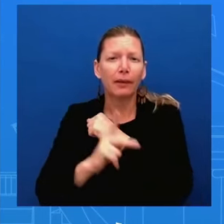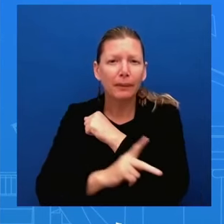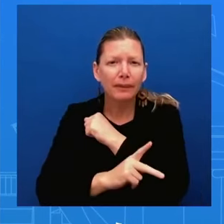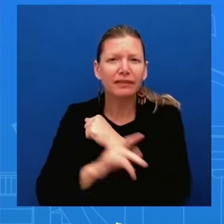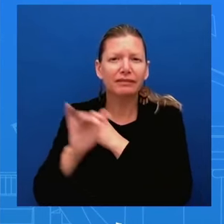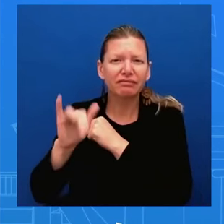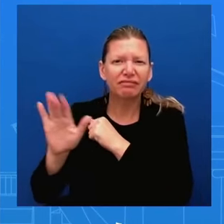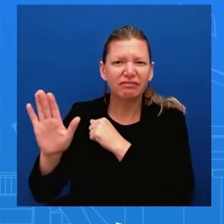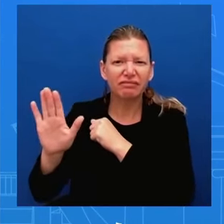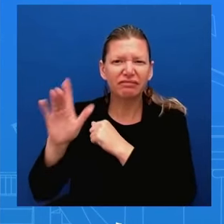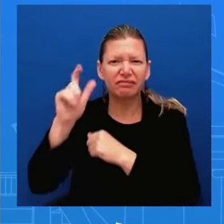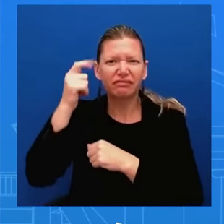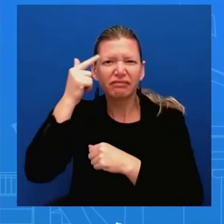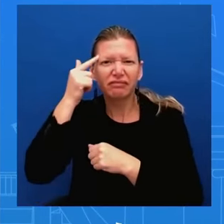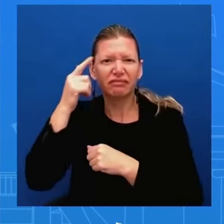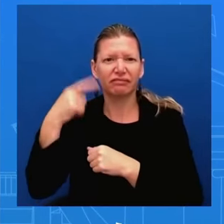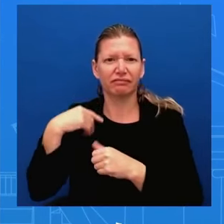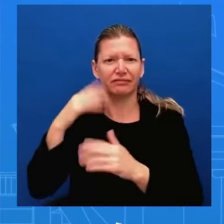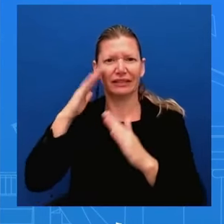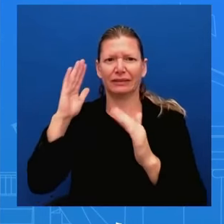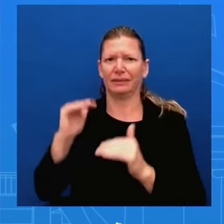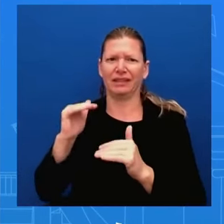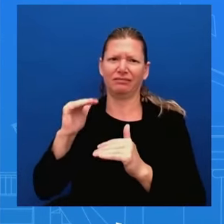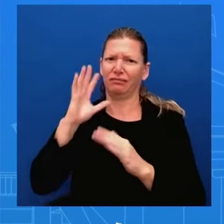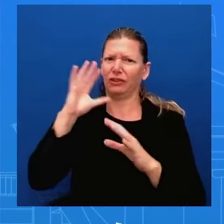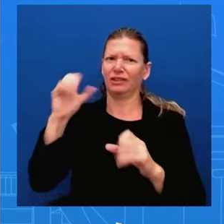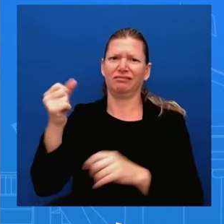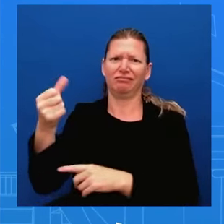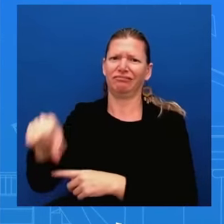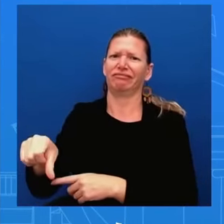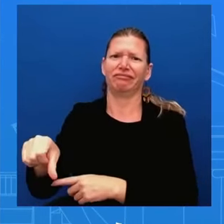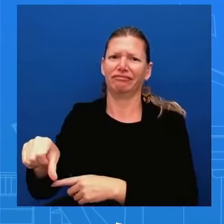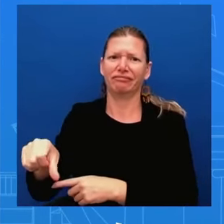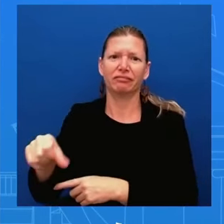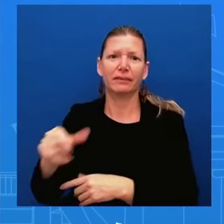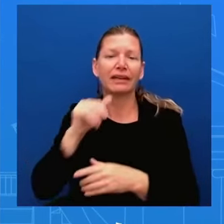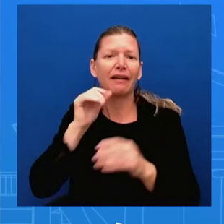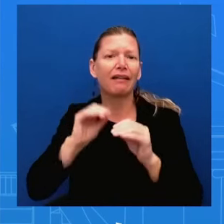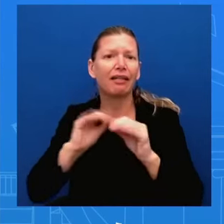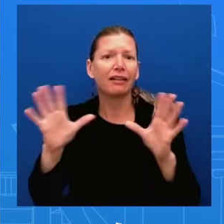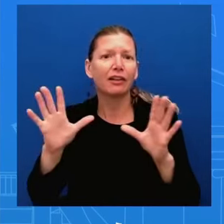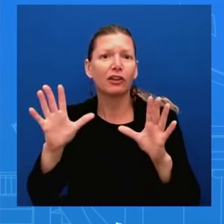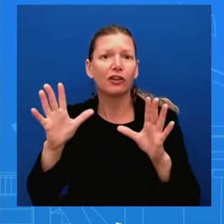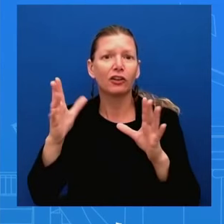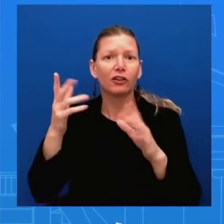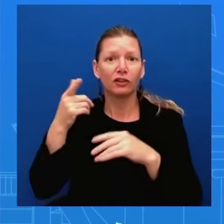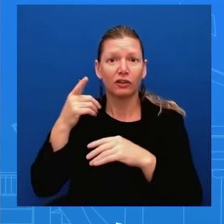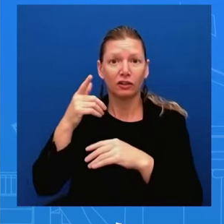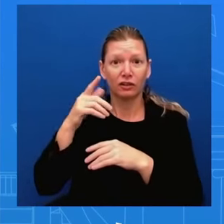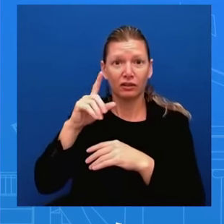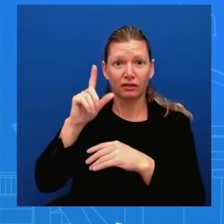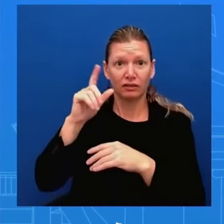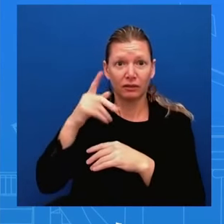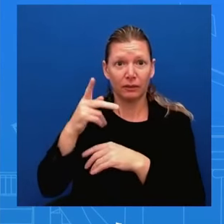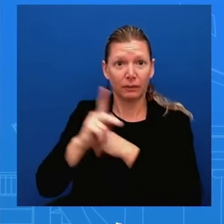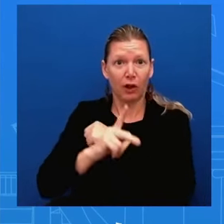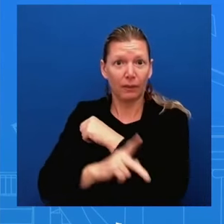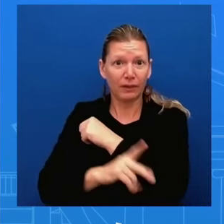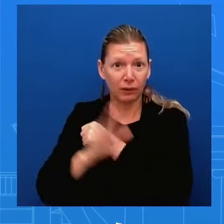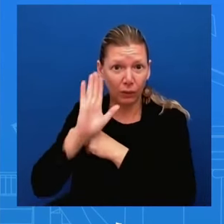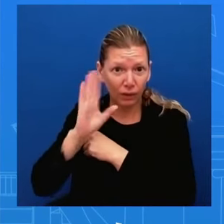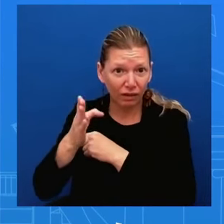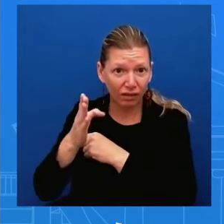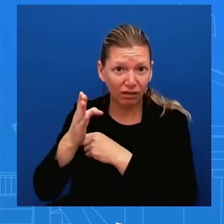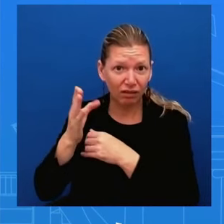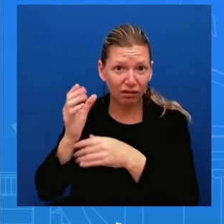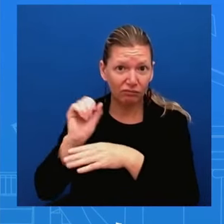unclear whether parliament will try to override a potential veto we have been outspoken about our concerns with the legislation which